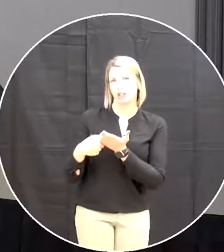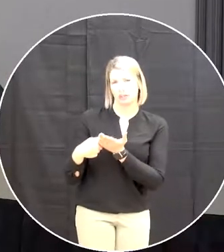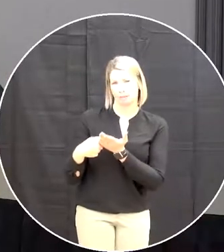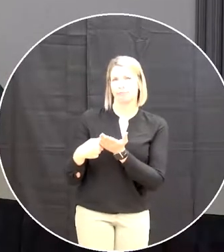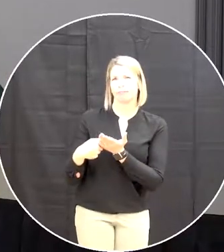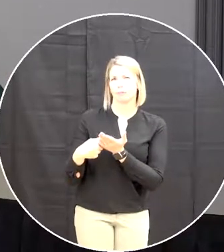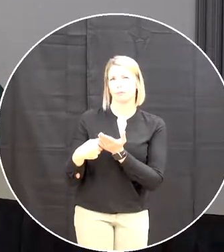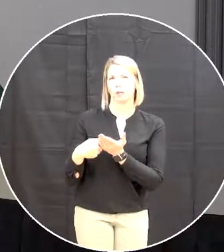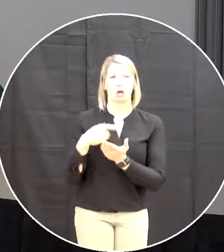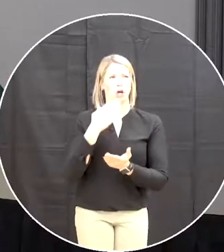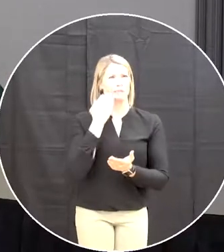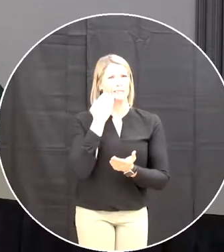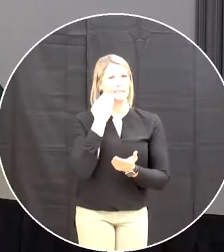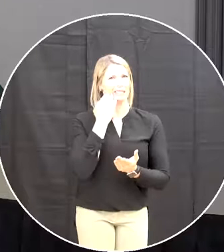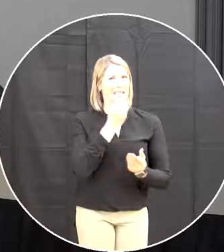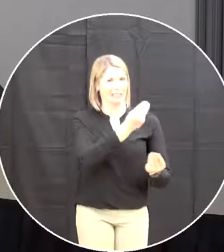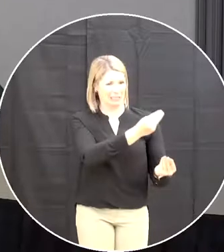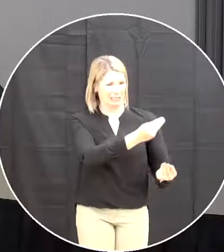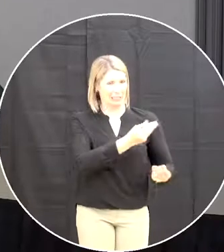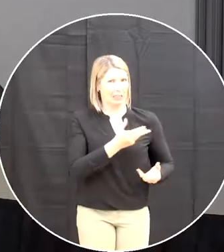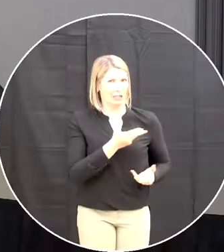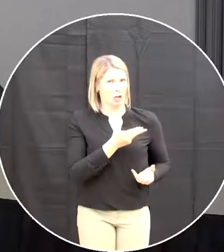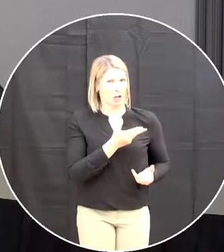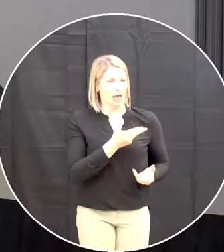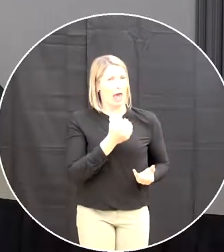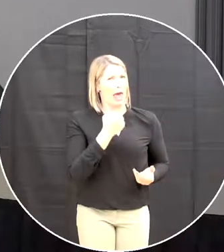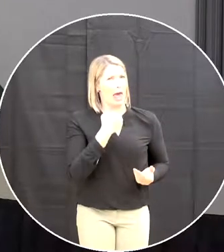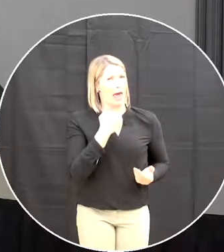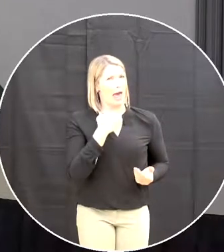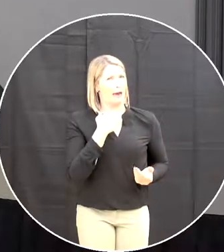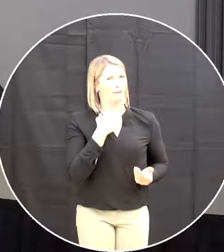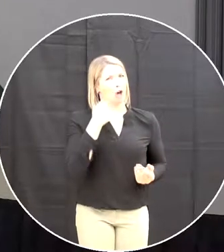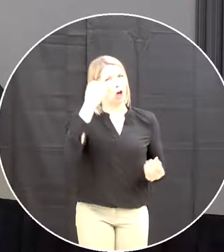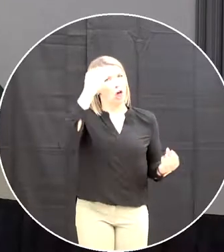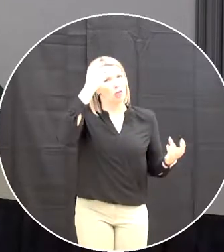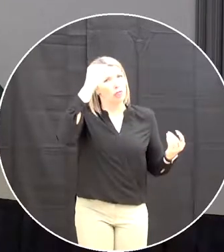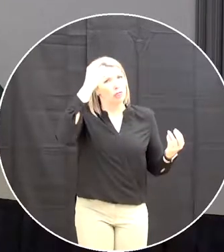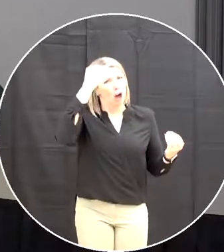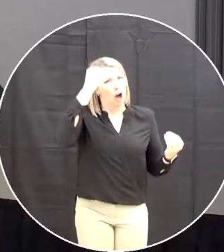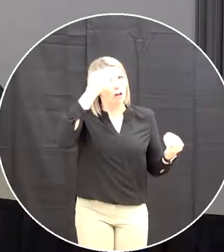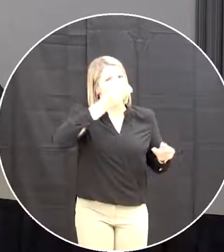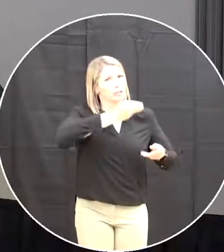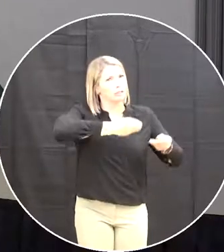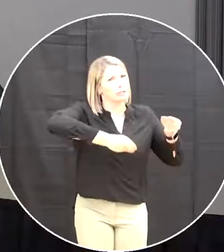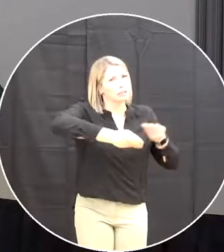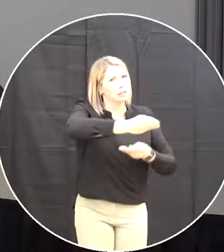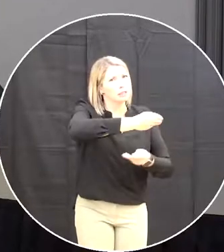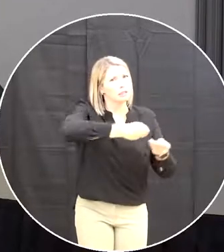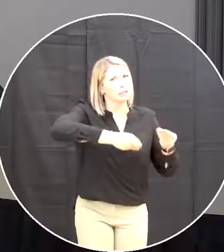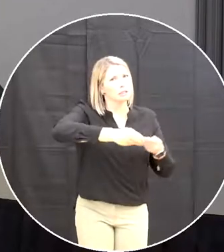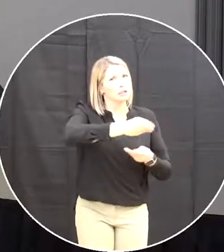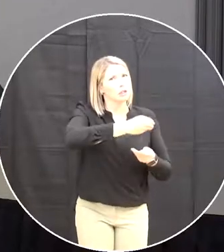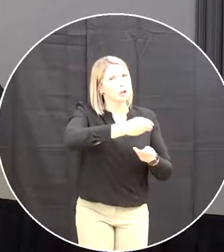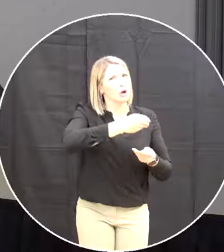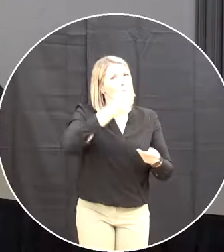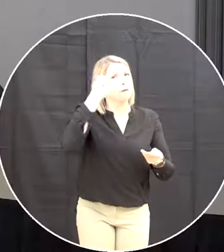results from a thought exchange for future funding considerations for the foundation